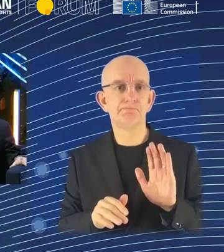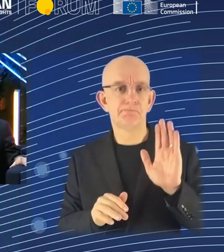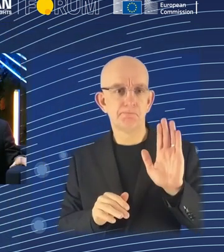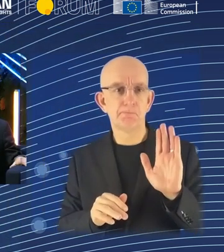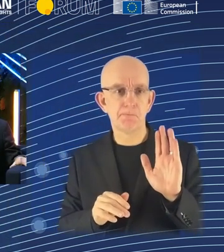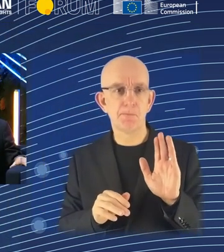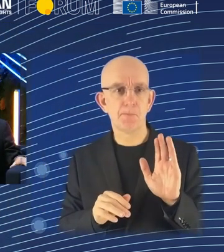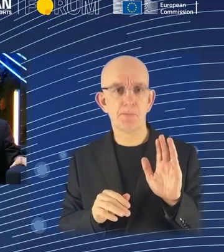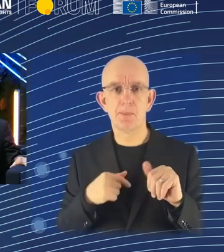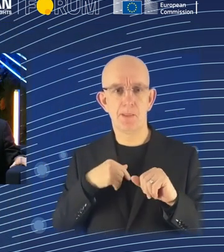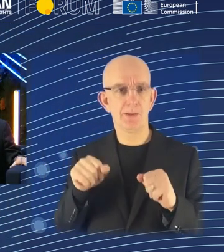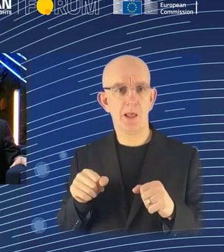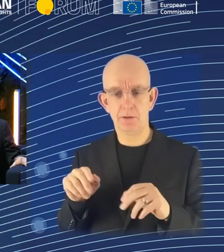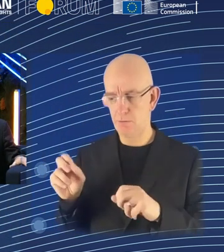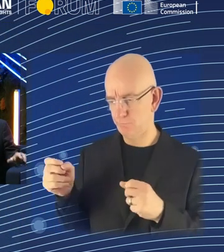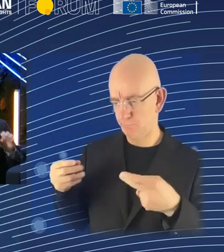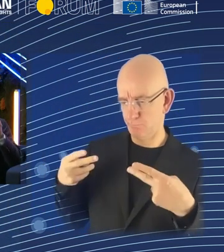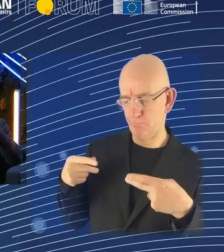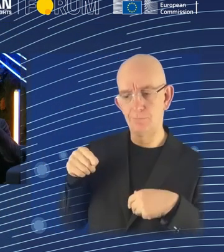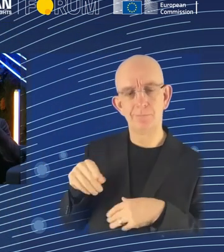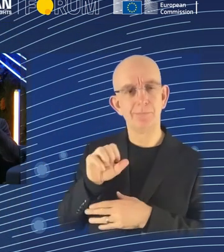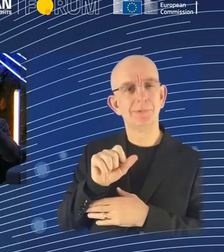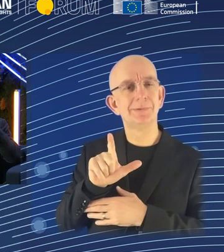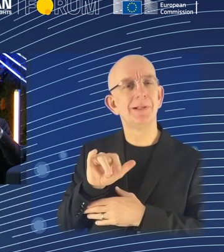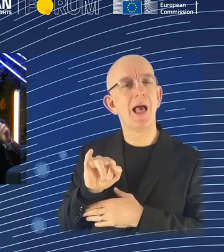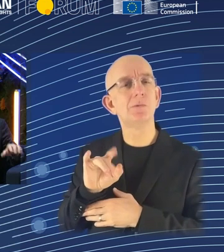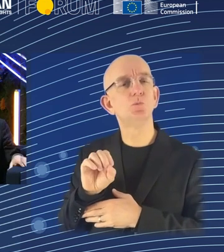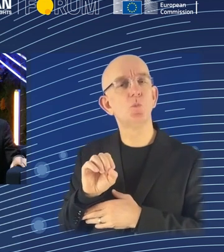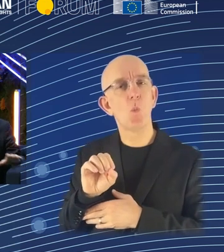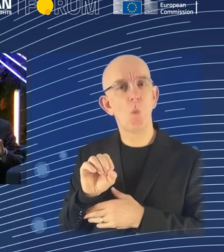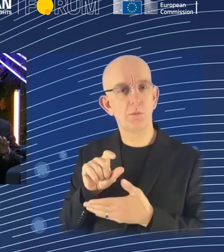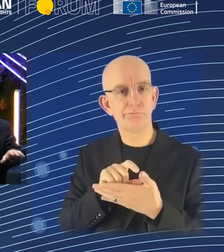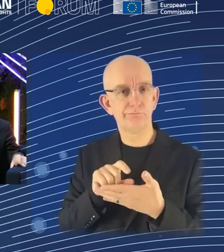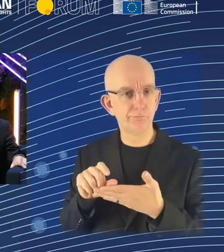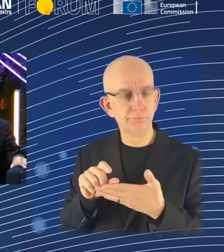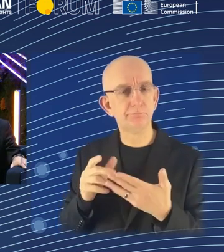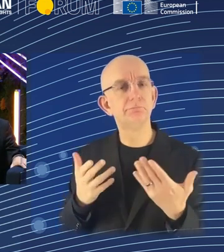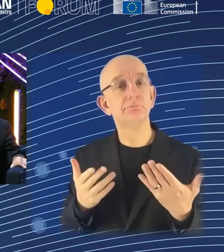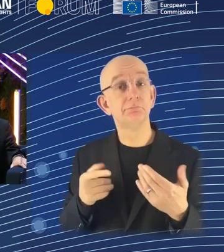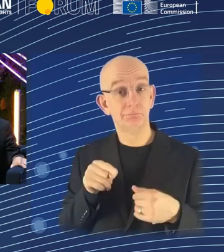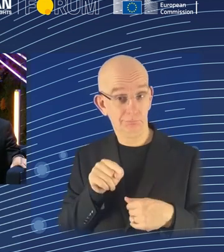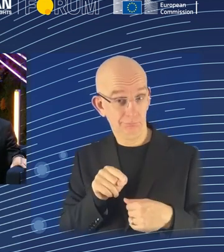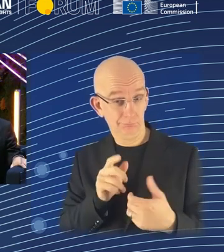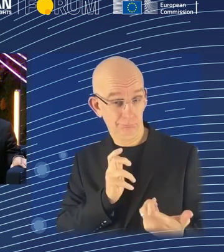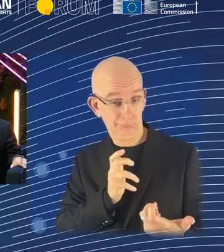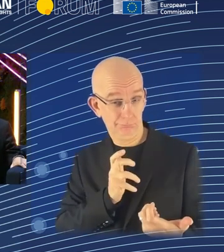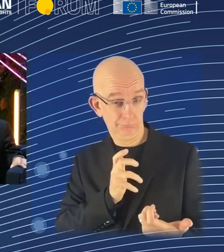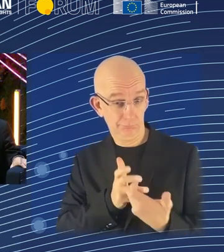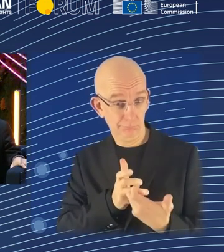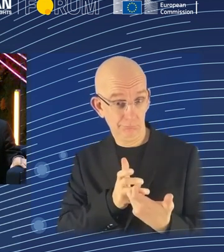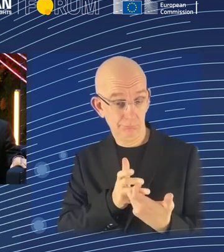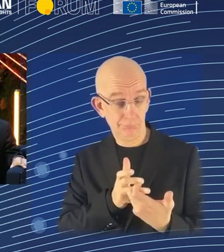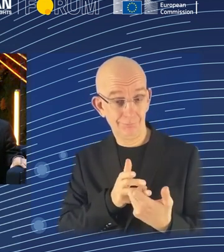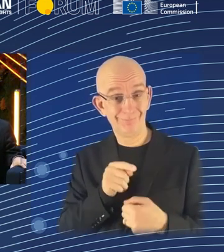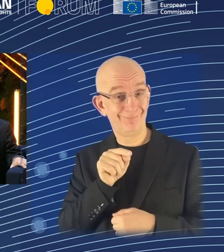individual and collective gains from AI? Can we redistribute the gains? That's another question for Slido. And please, yeah.